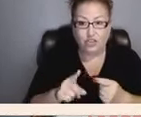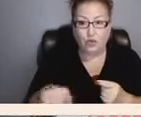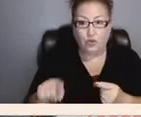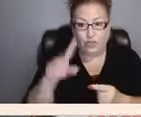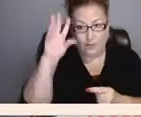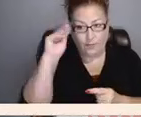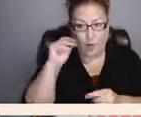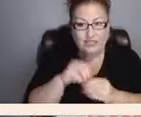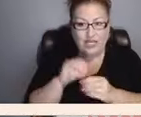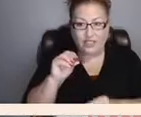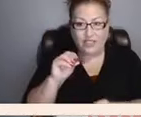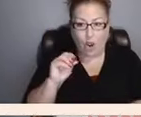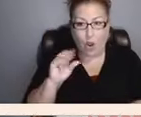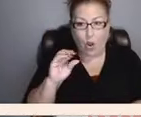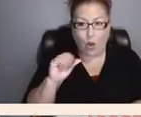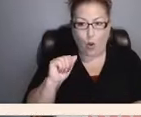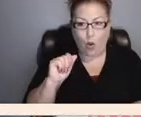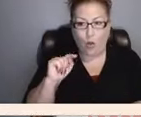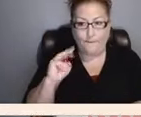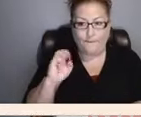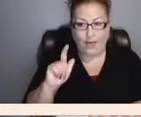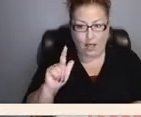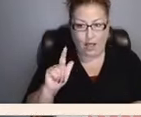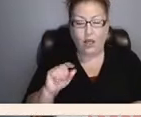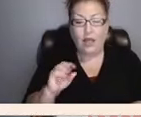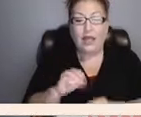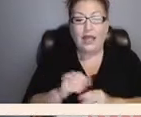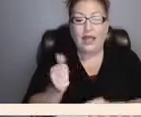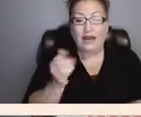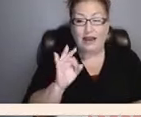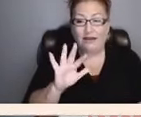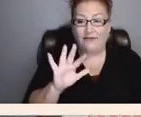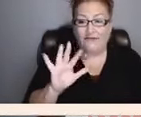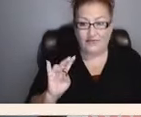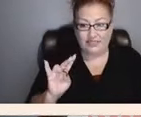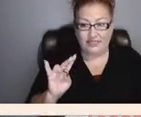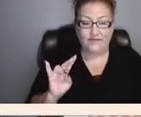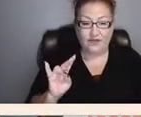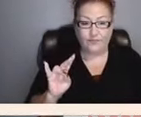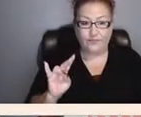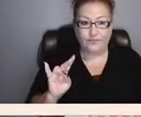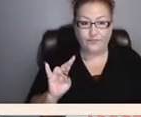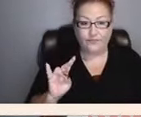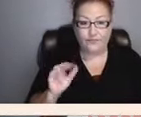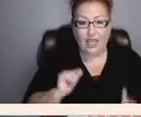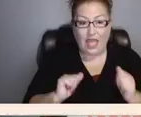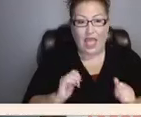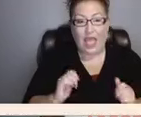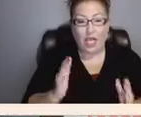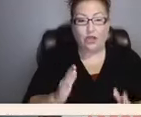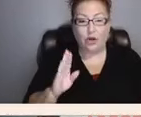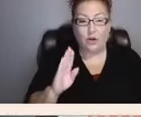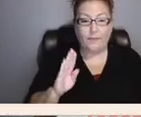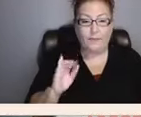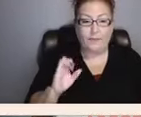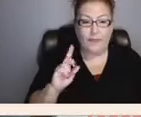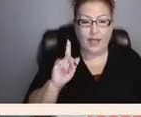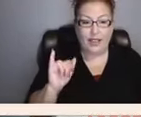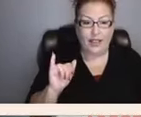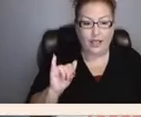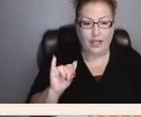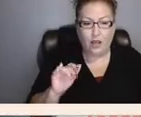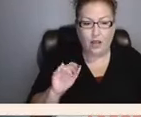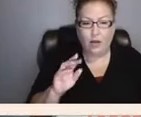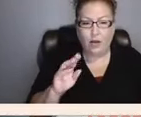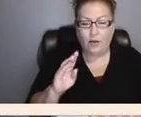in 1957 actor billy marty makes a national appeal